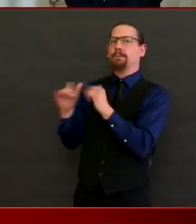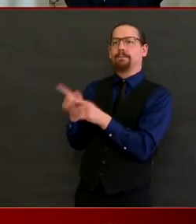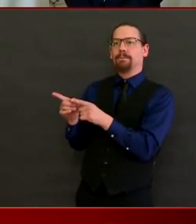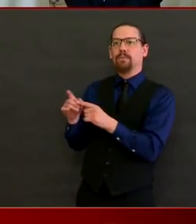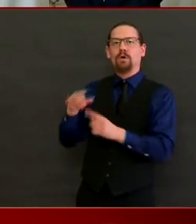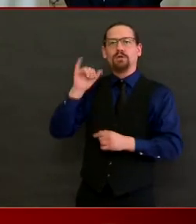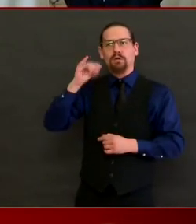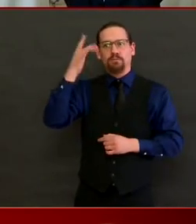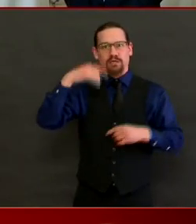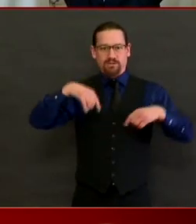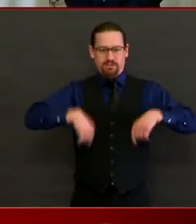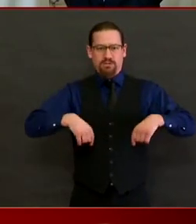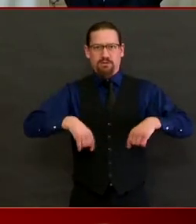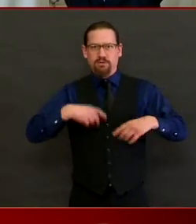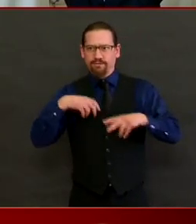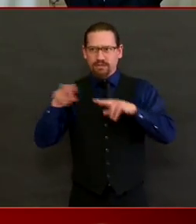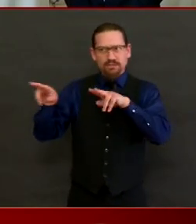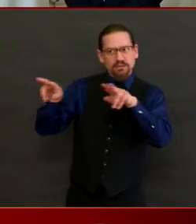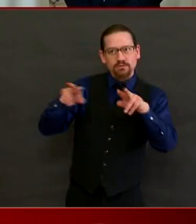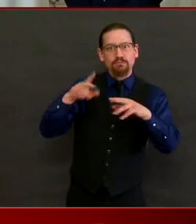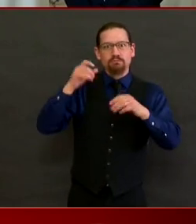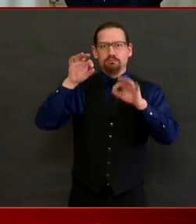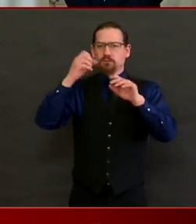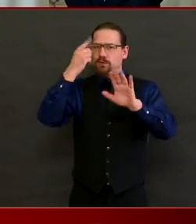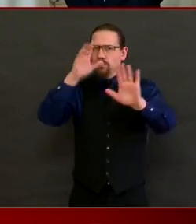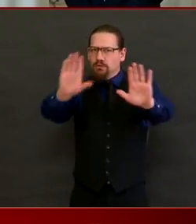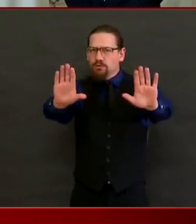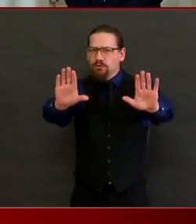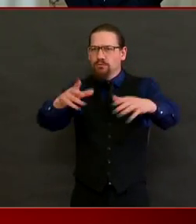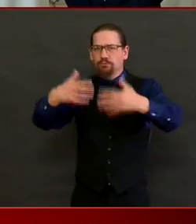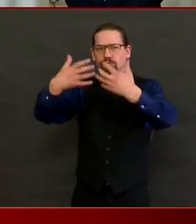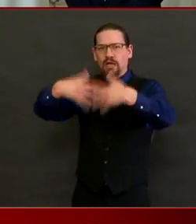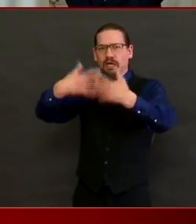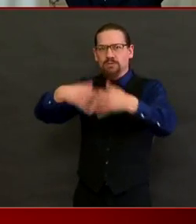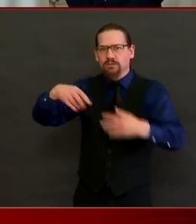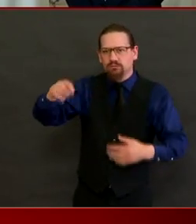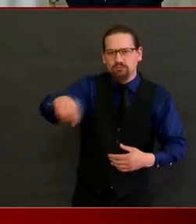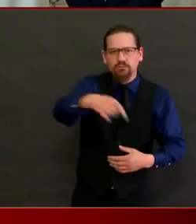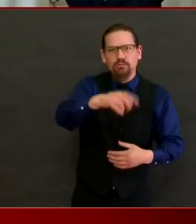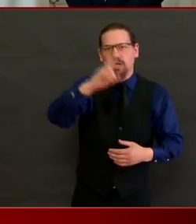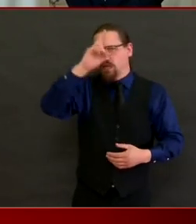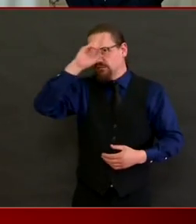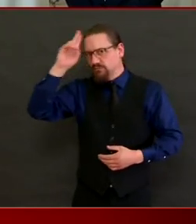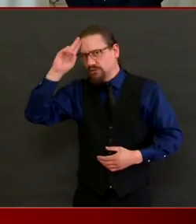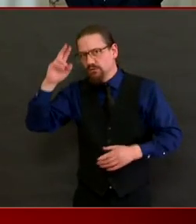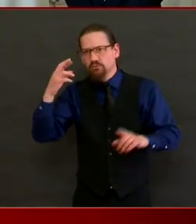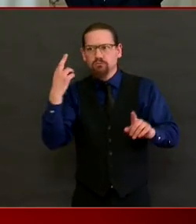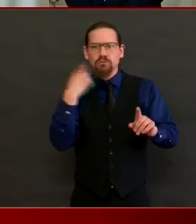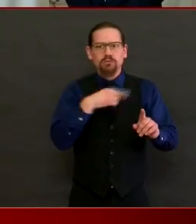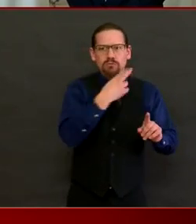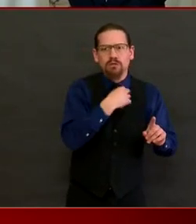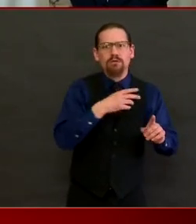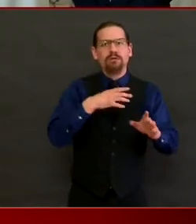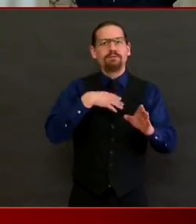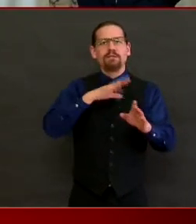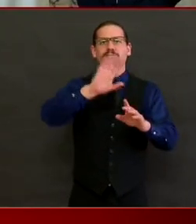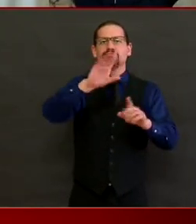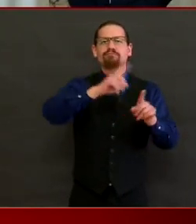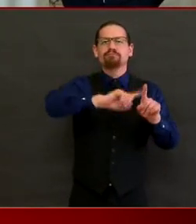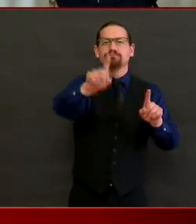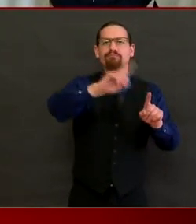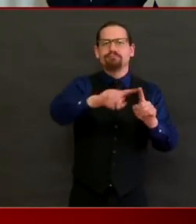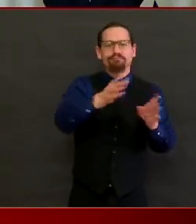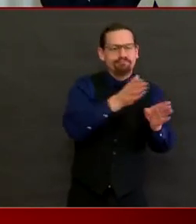to do will be different than manufacturers, will be different than a law office, but it will be of the kind that I described. So,